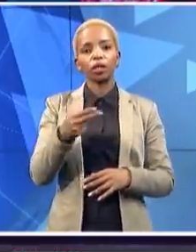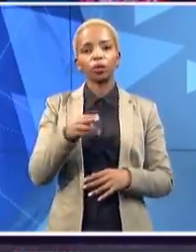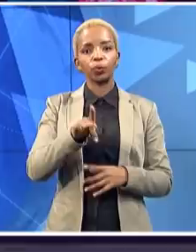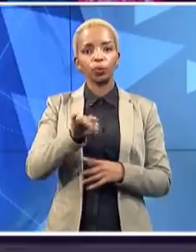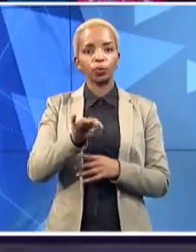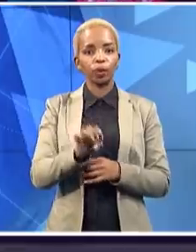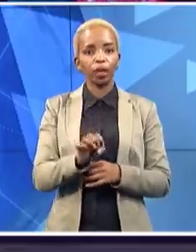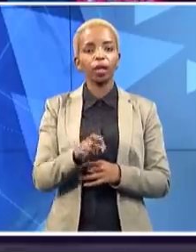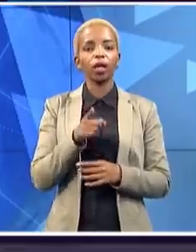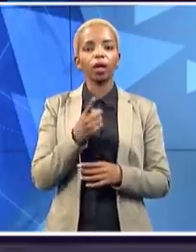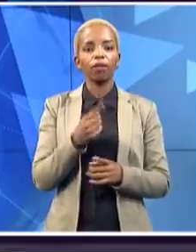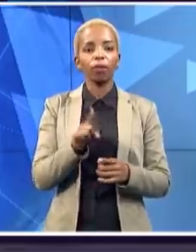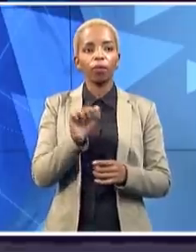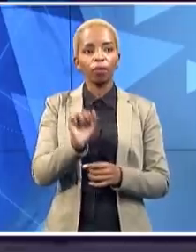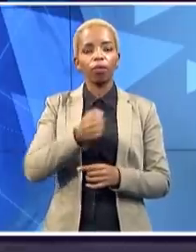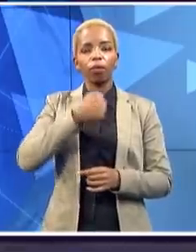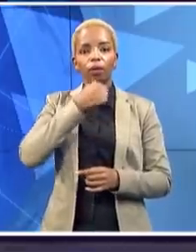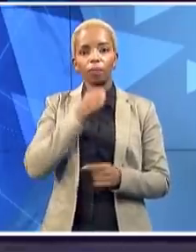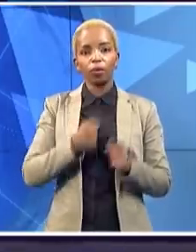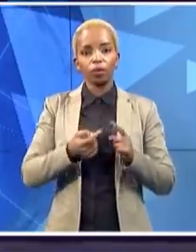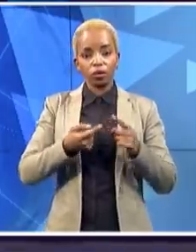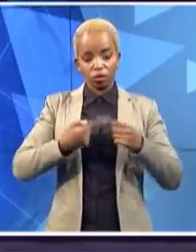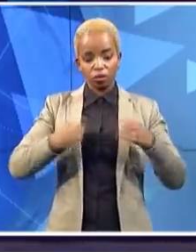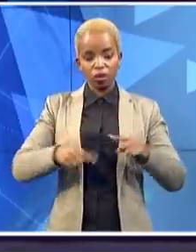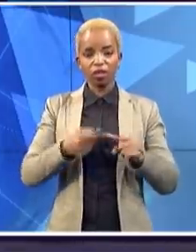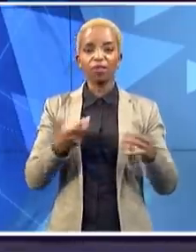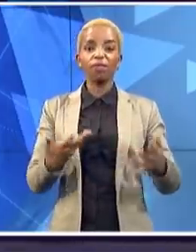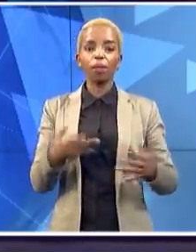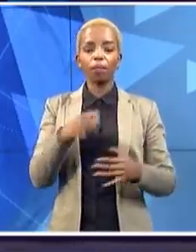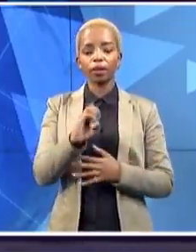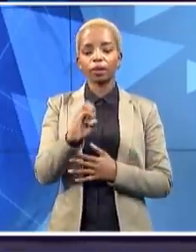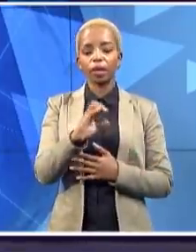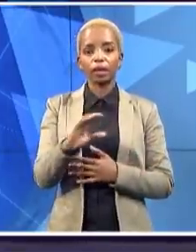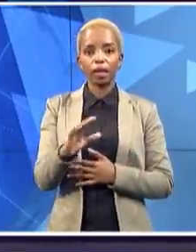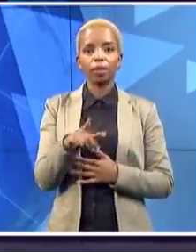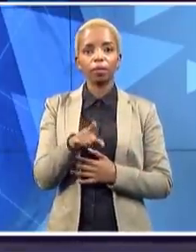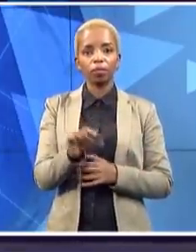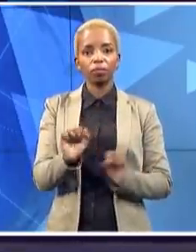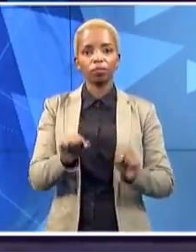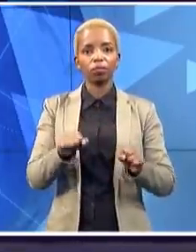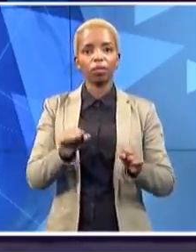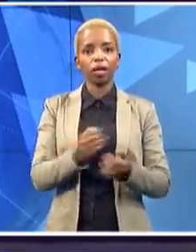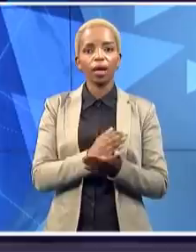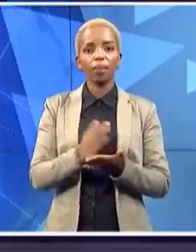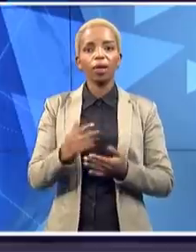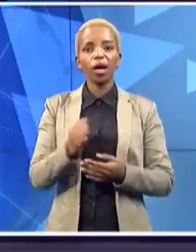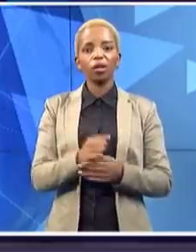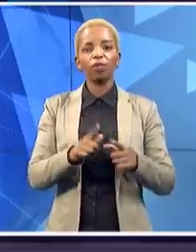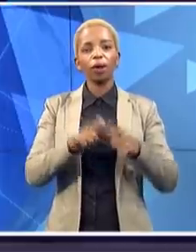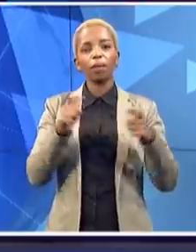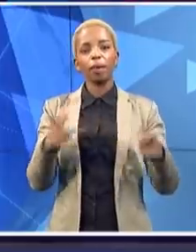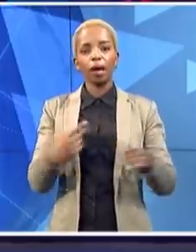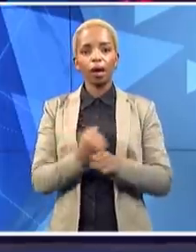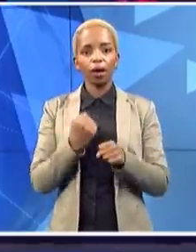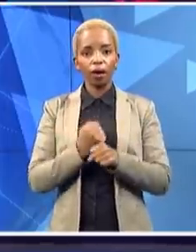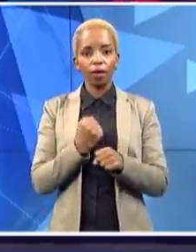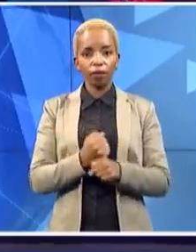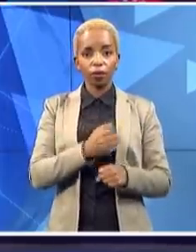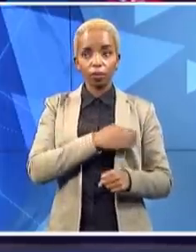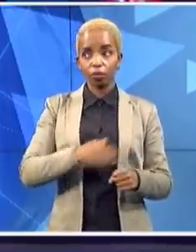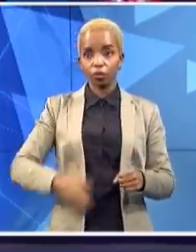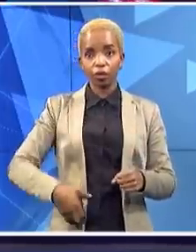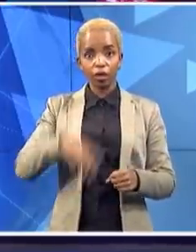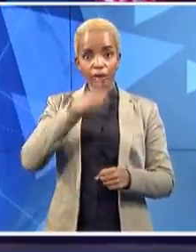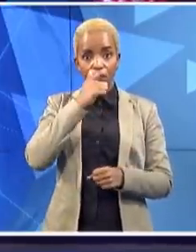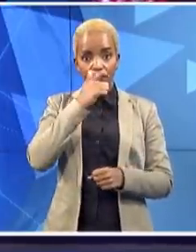from the Eastern Cape, of course, part of a bigger effort that was introduced by President Siru Ramaphosa last week, Monday